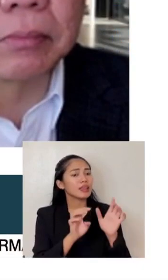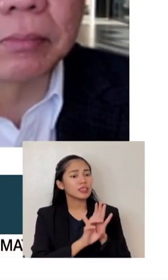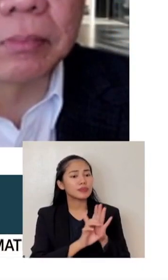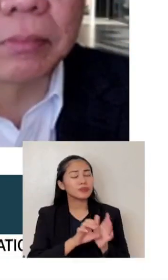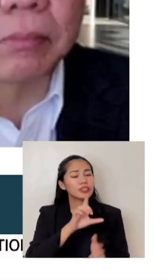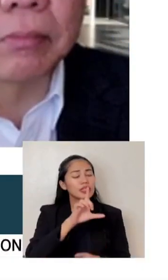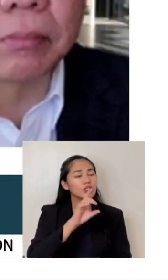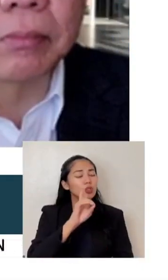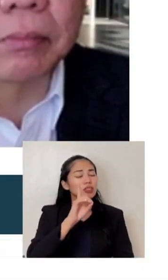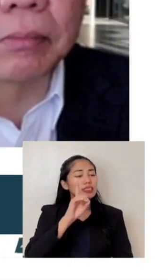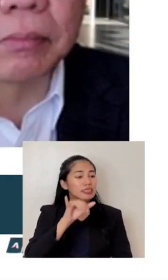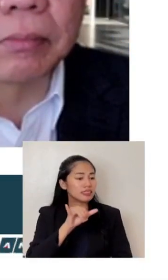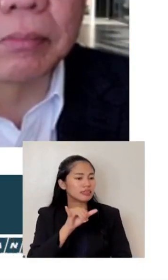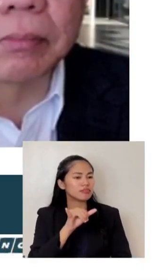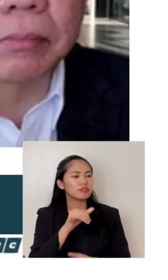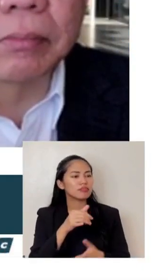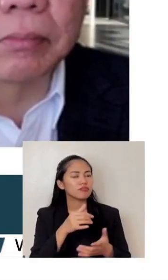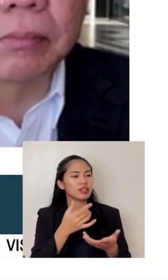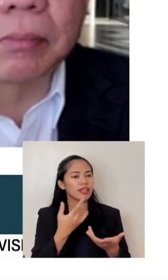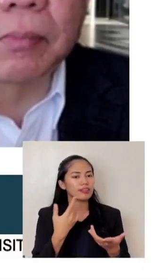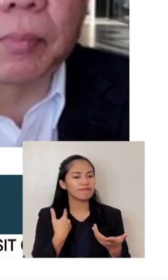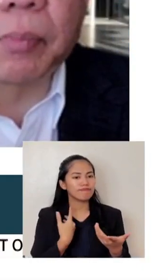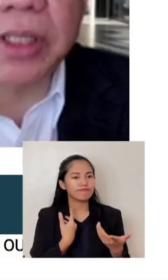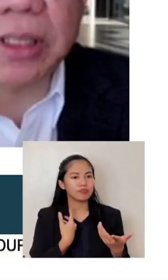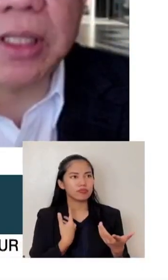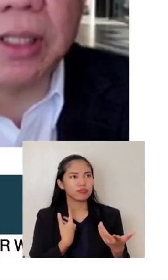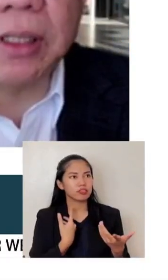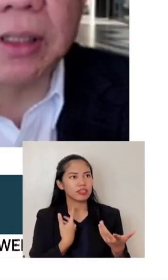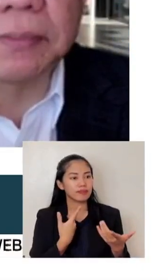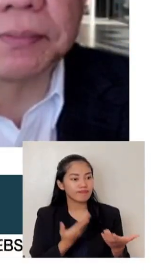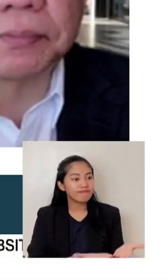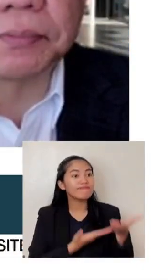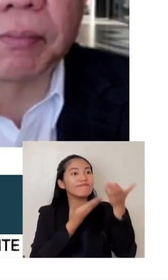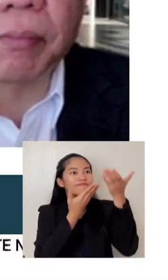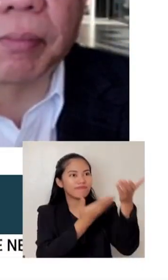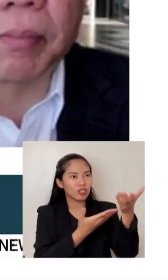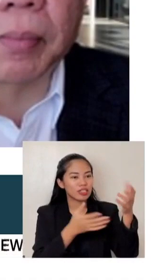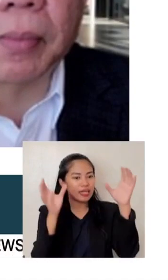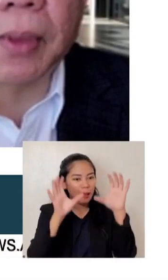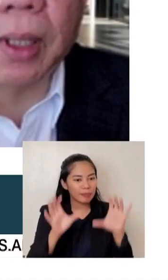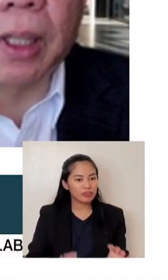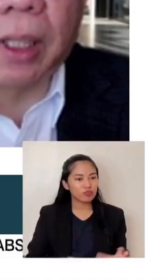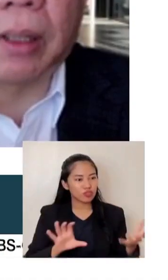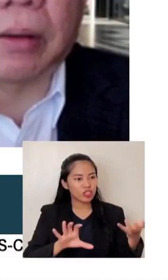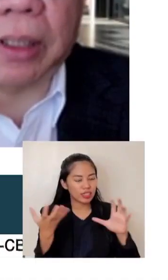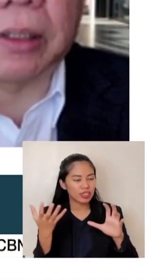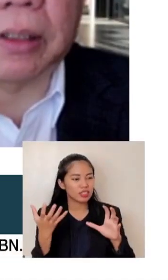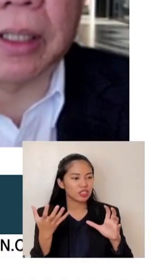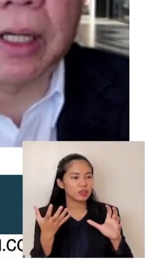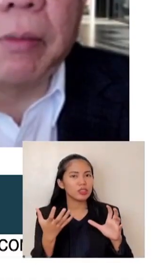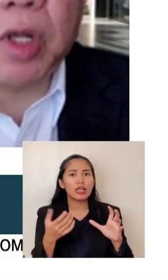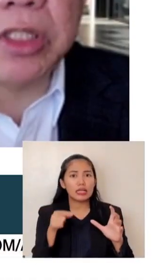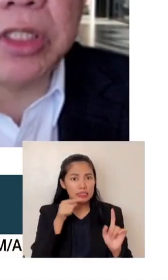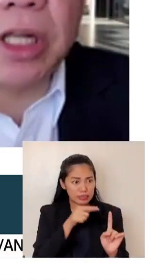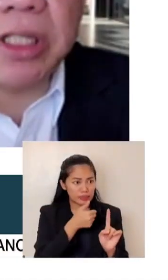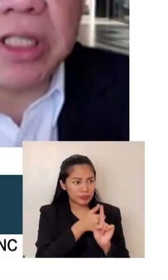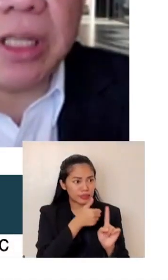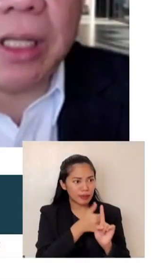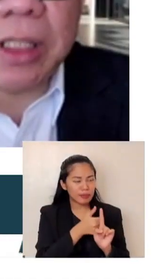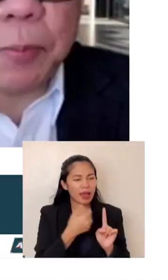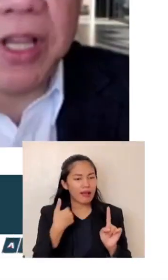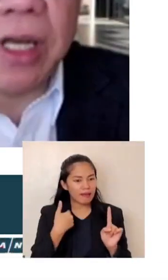emergency, it wasn't an answer to a question. He was able to find a way to make it relevant to the discussion. Because